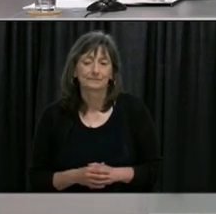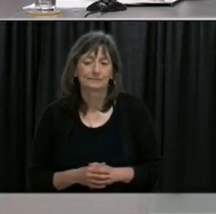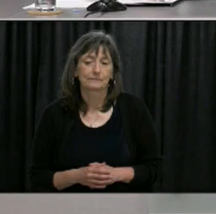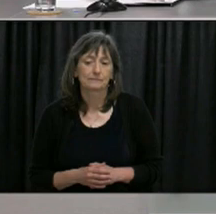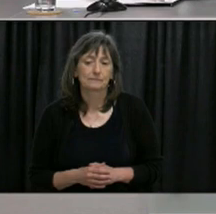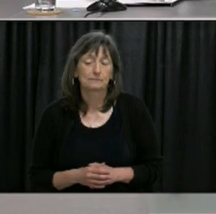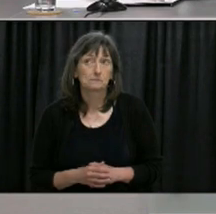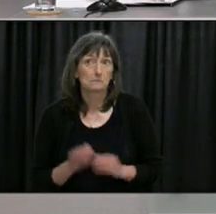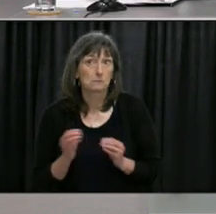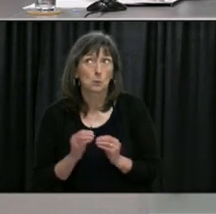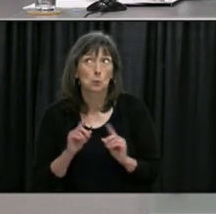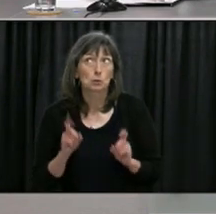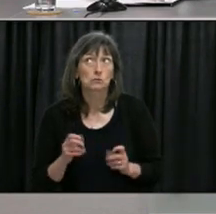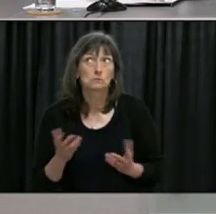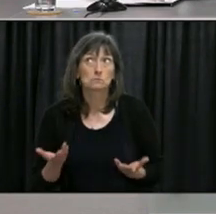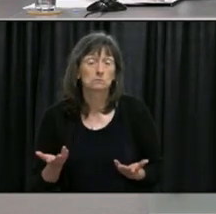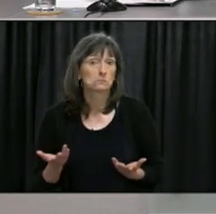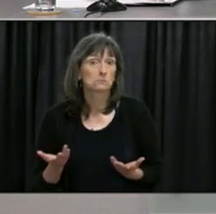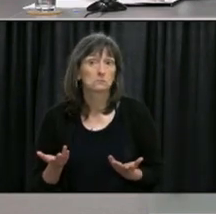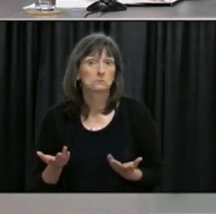operator do we have any further questions